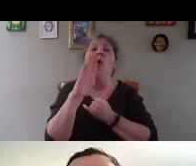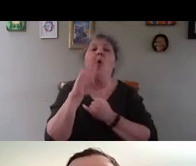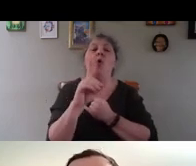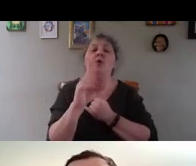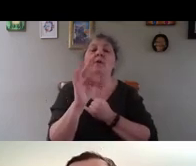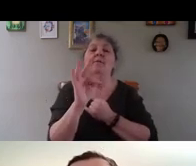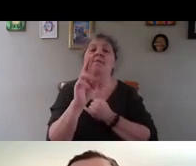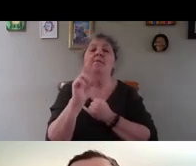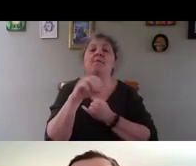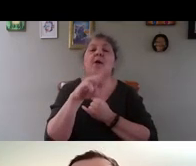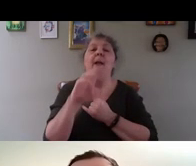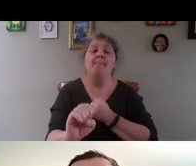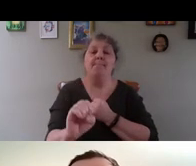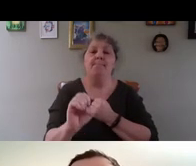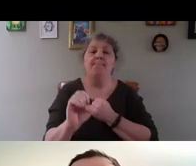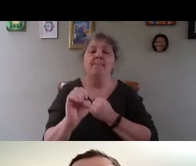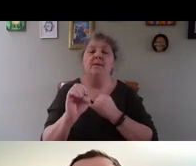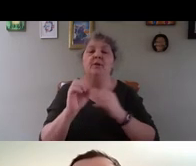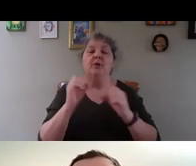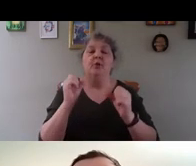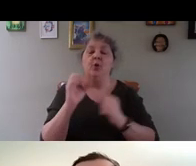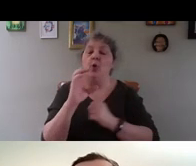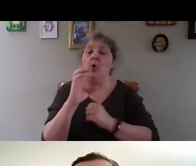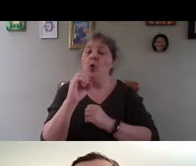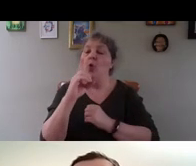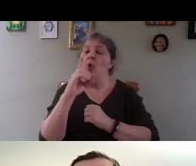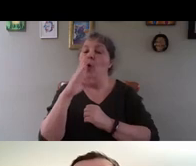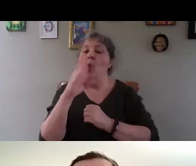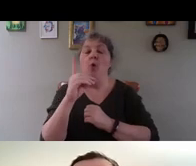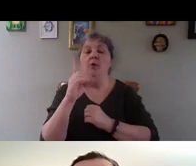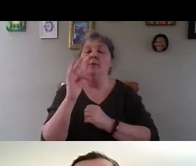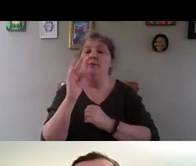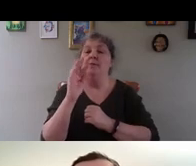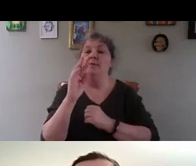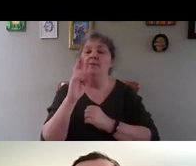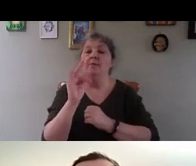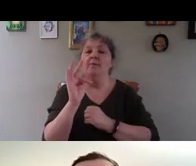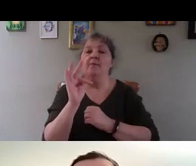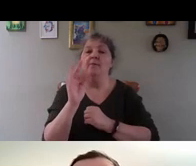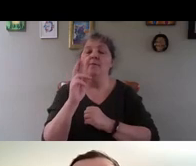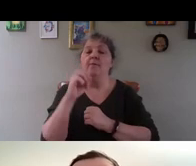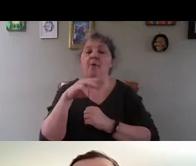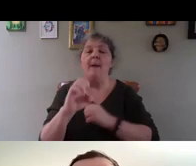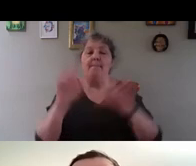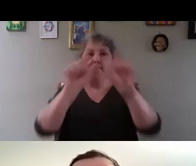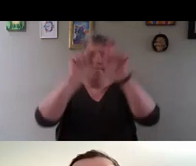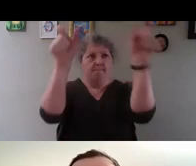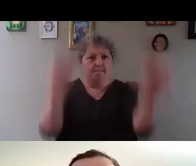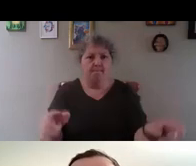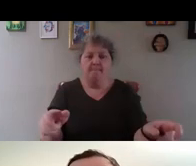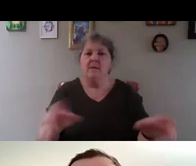So, it's like a frame of a timber frame, like the rest bed, and